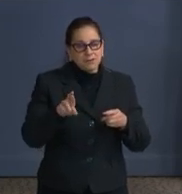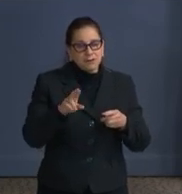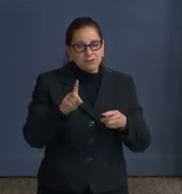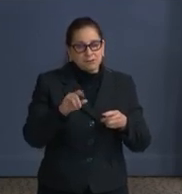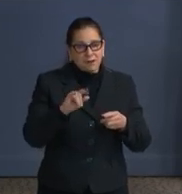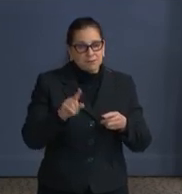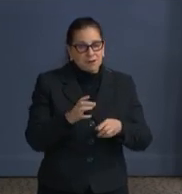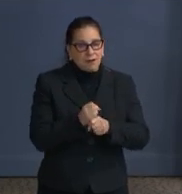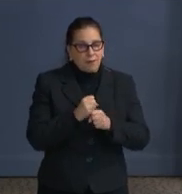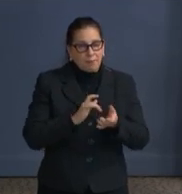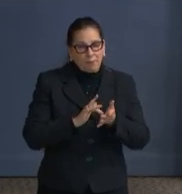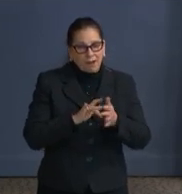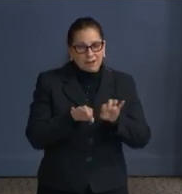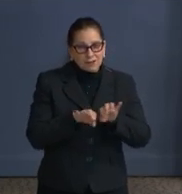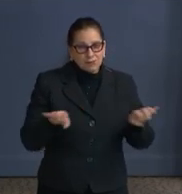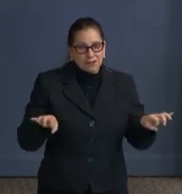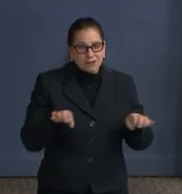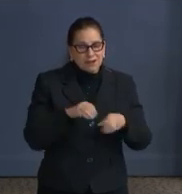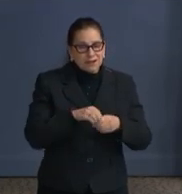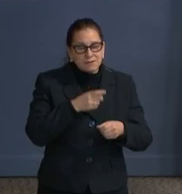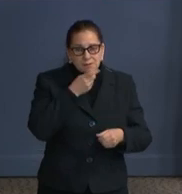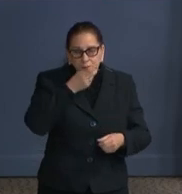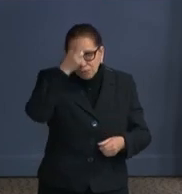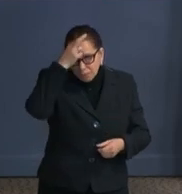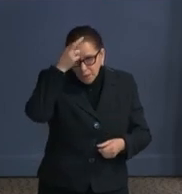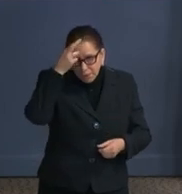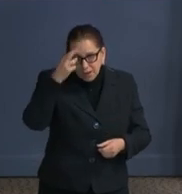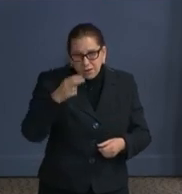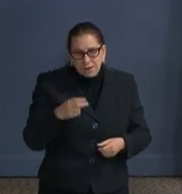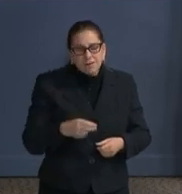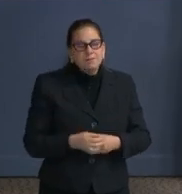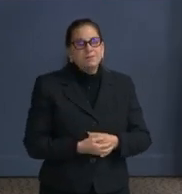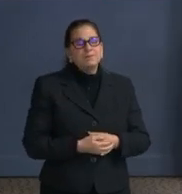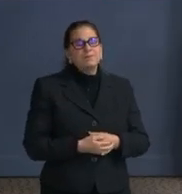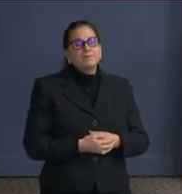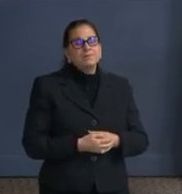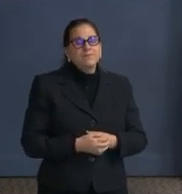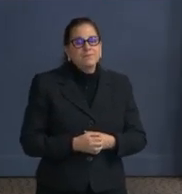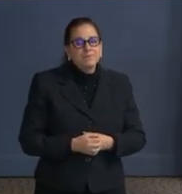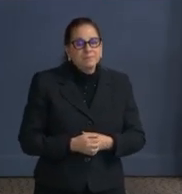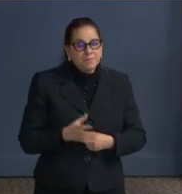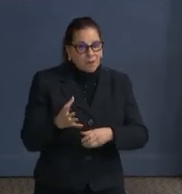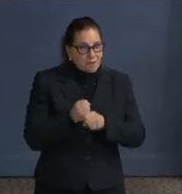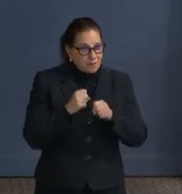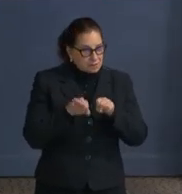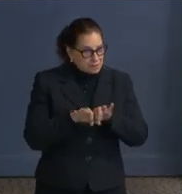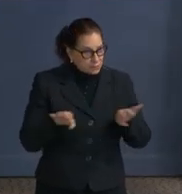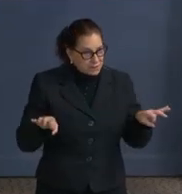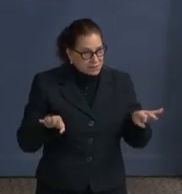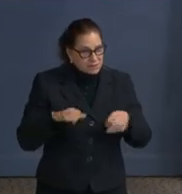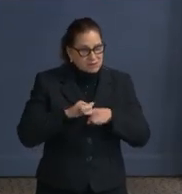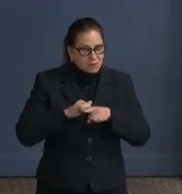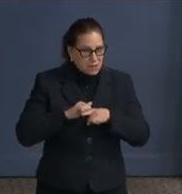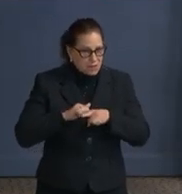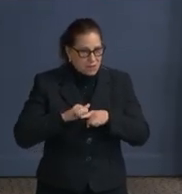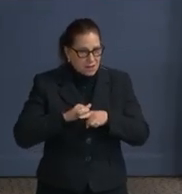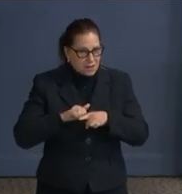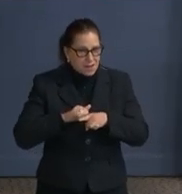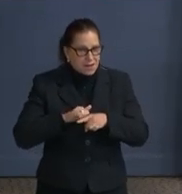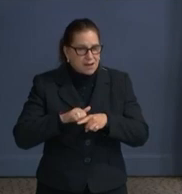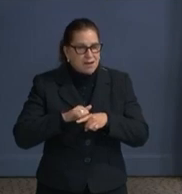Republic, and after receiving his medical degree, he trained in Johnstown,